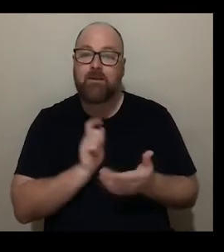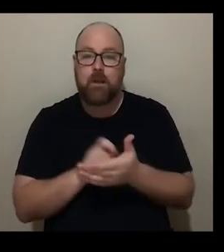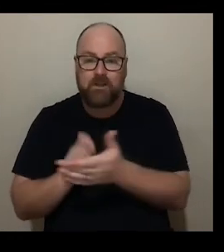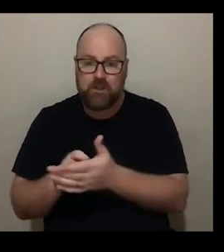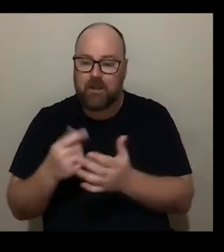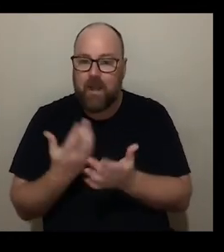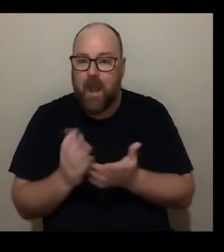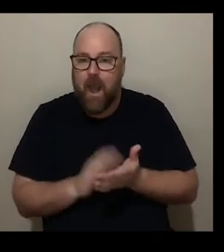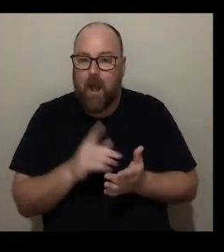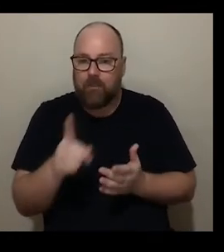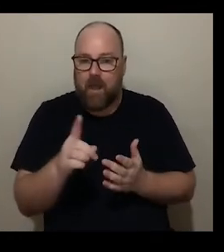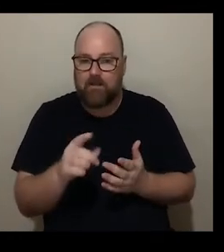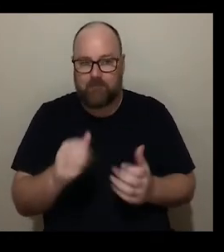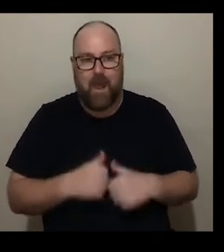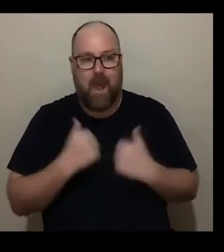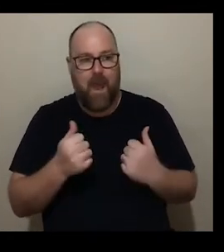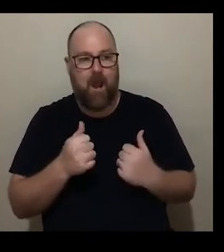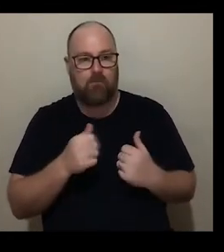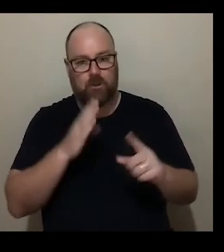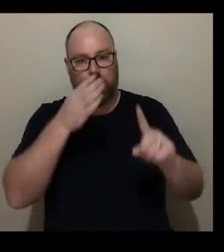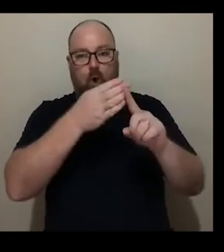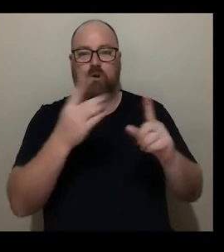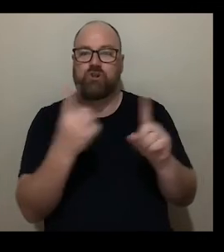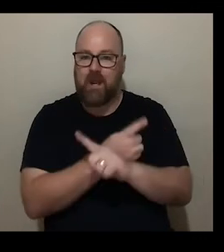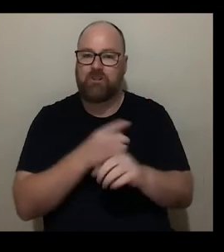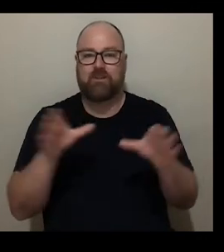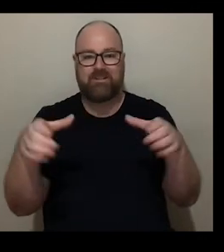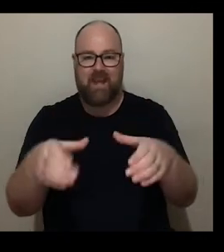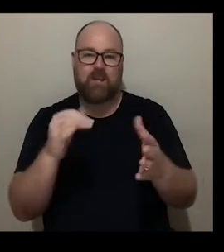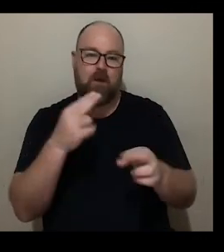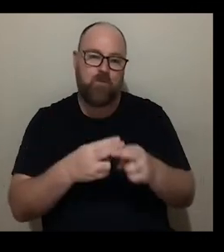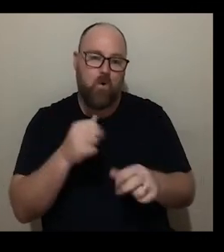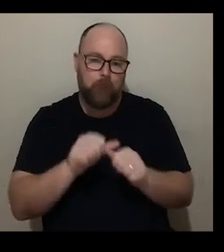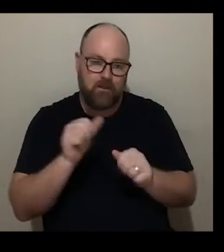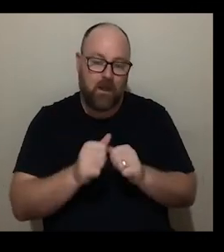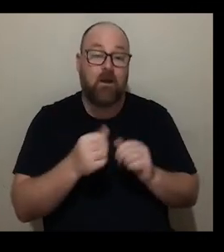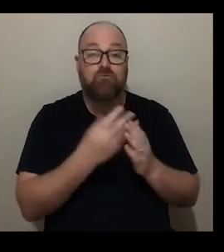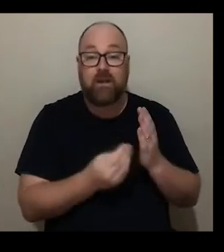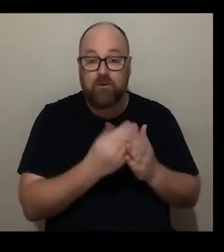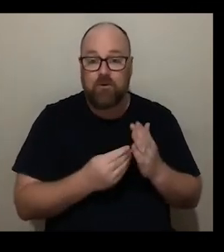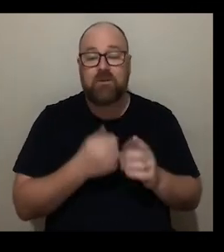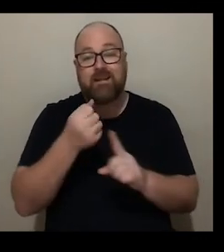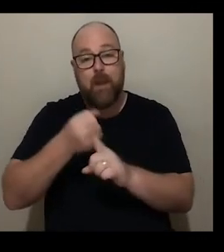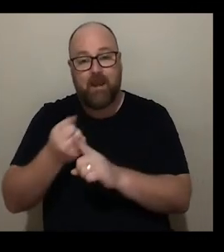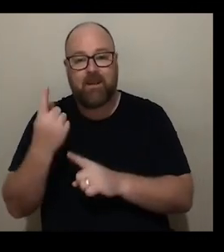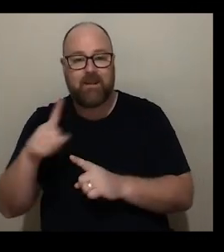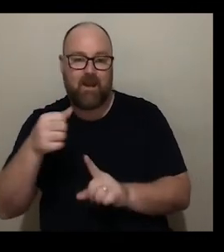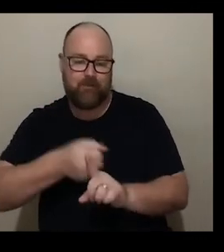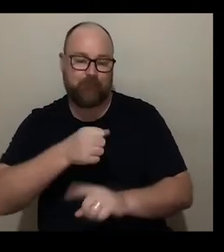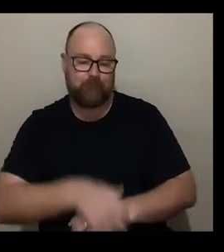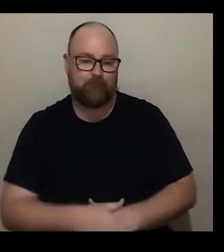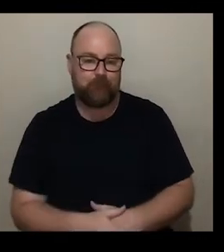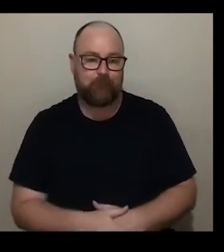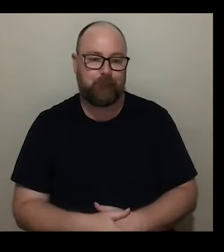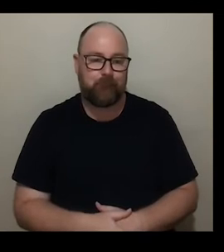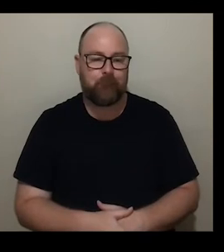feeds into our overarching goal which is about changing the sector for the better through resources campaigns and advocacy kat